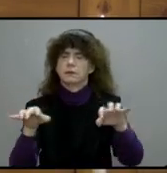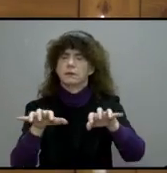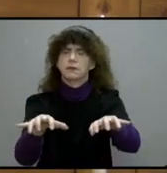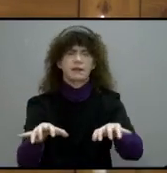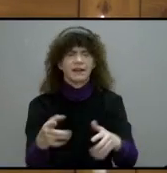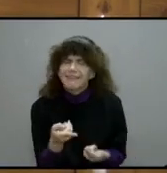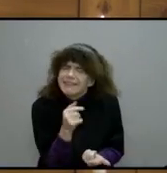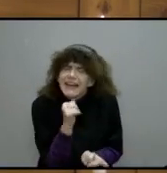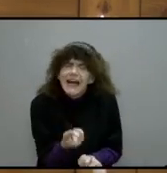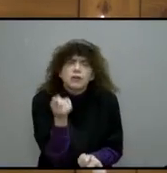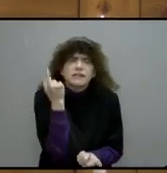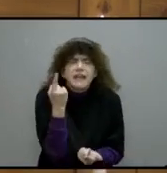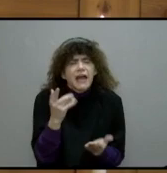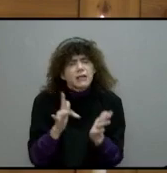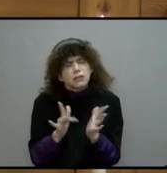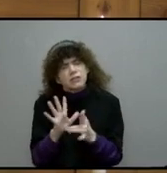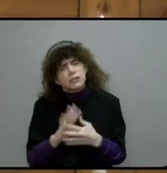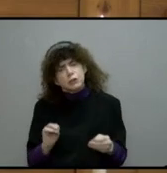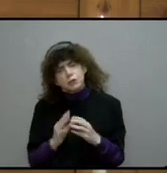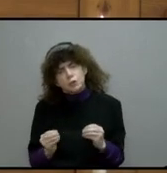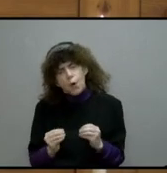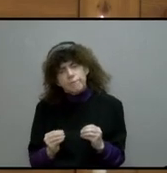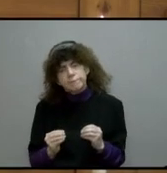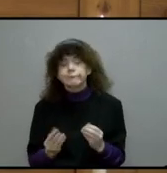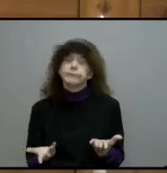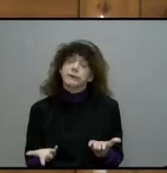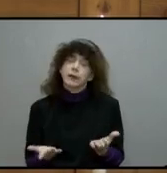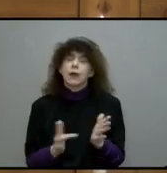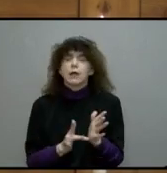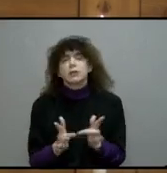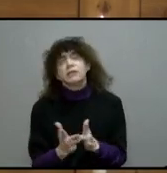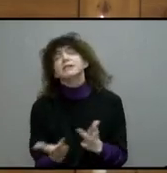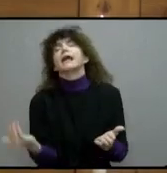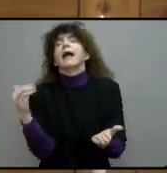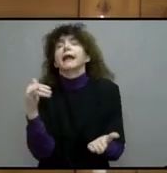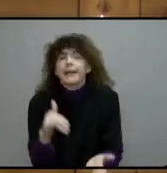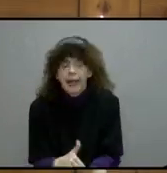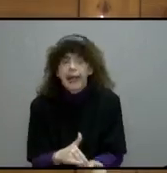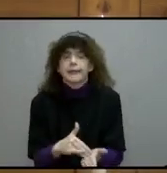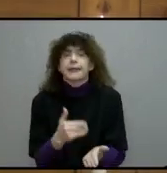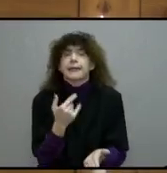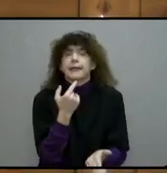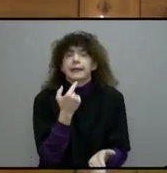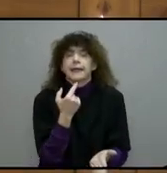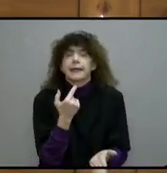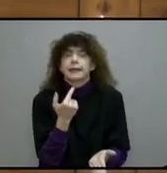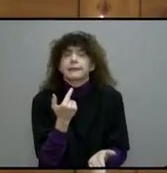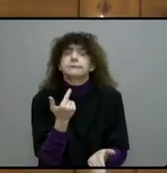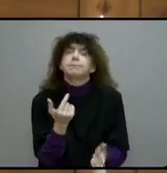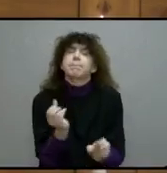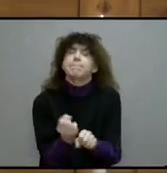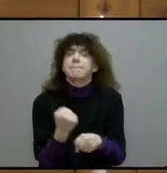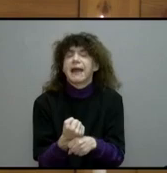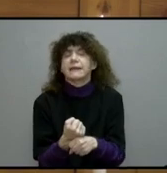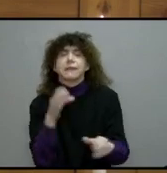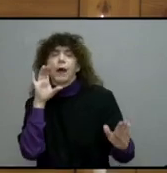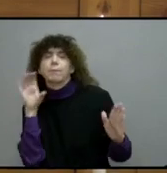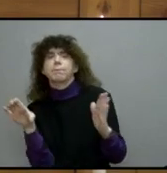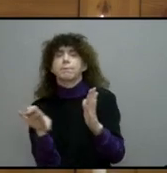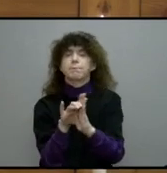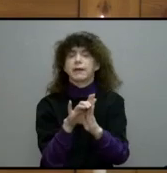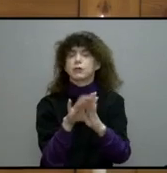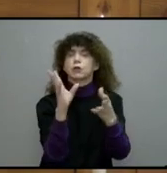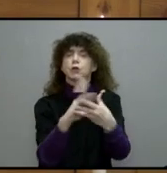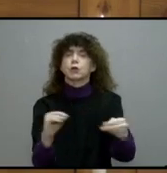saying to them. So Jesus again said to them, Jesus draws a picture for us